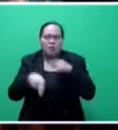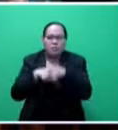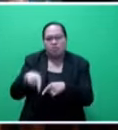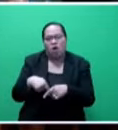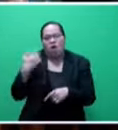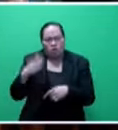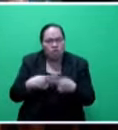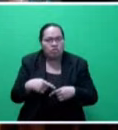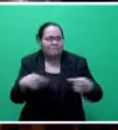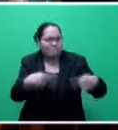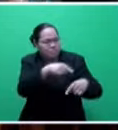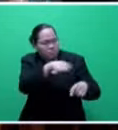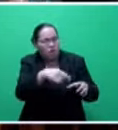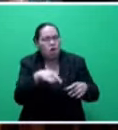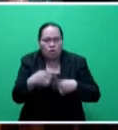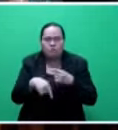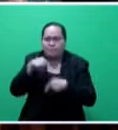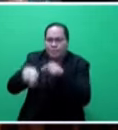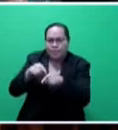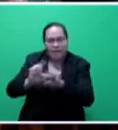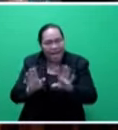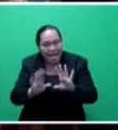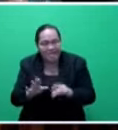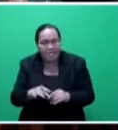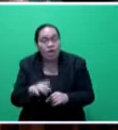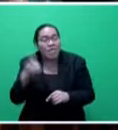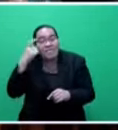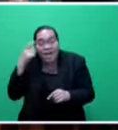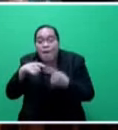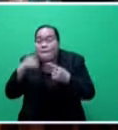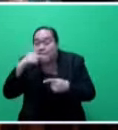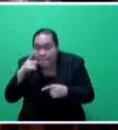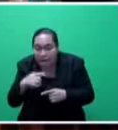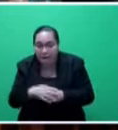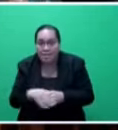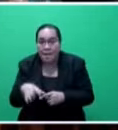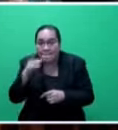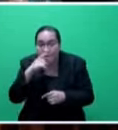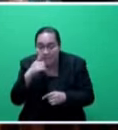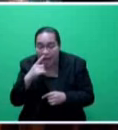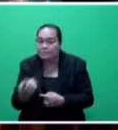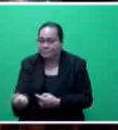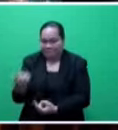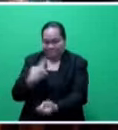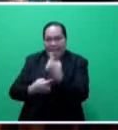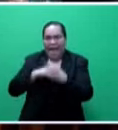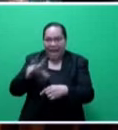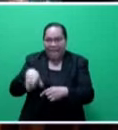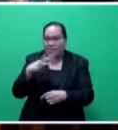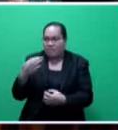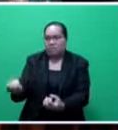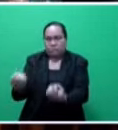is raising legitimate issues, legitimate concerns that the people, Mr. Speaker, the people come to our office on a daily basis.